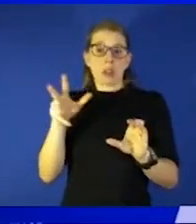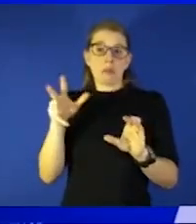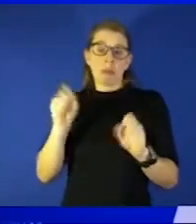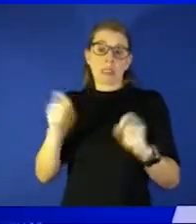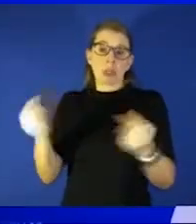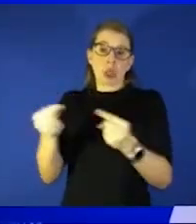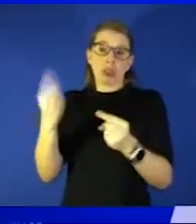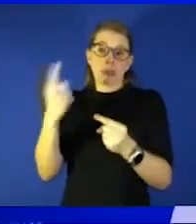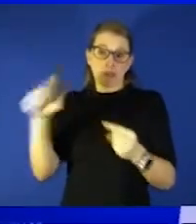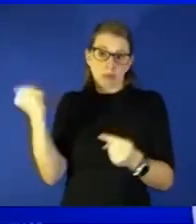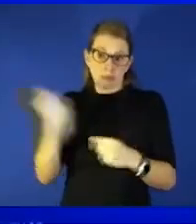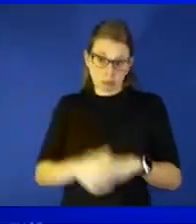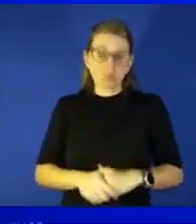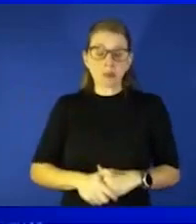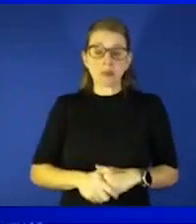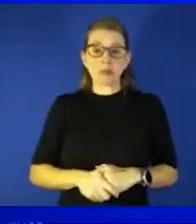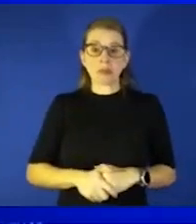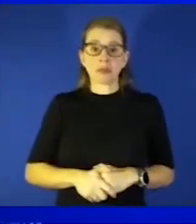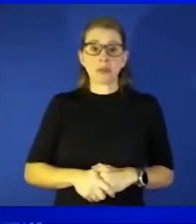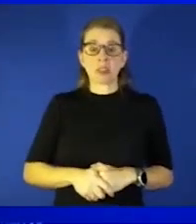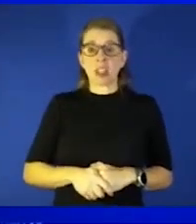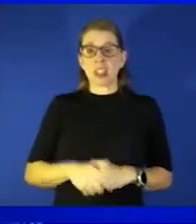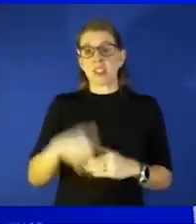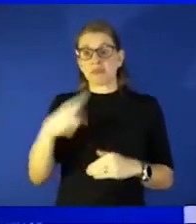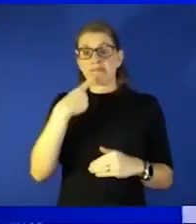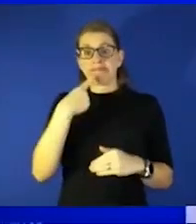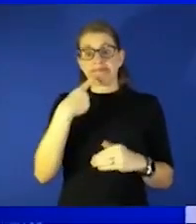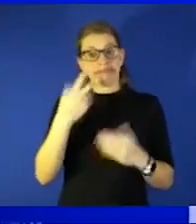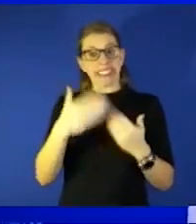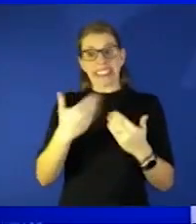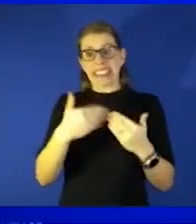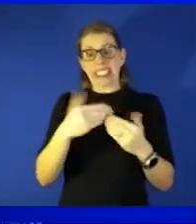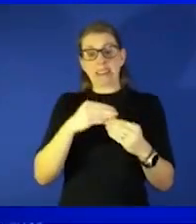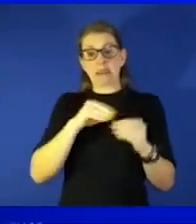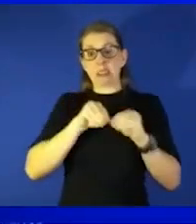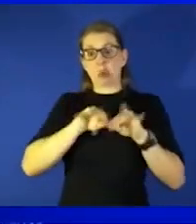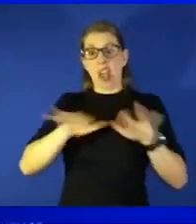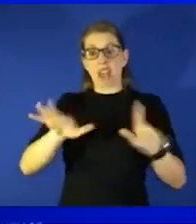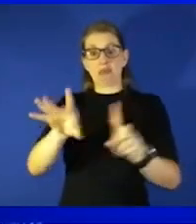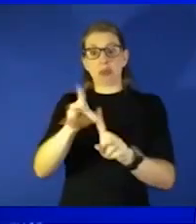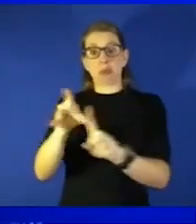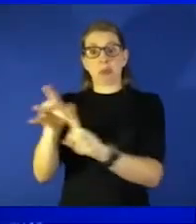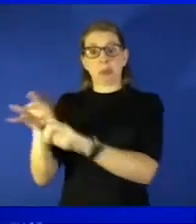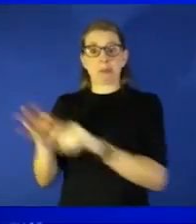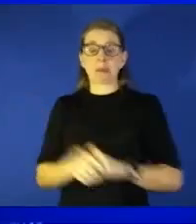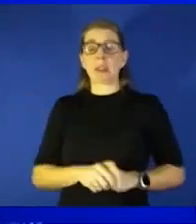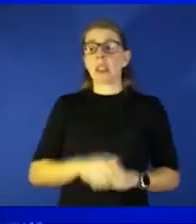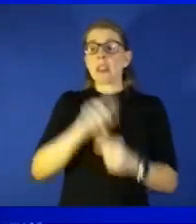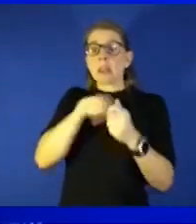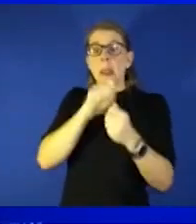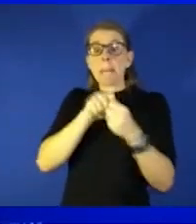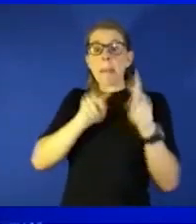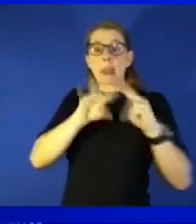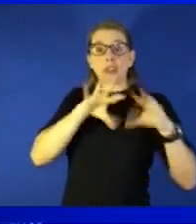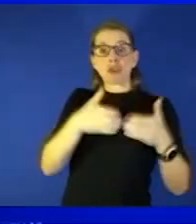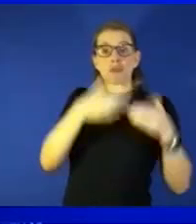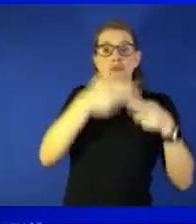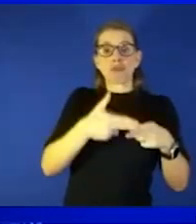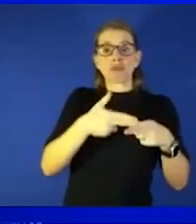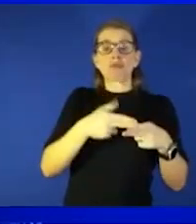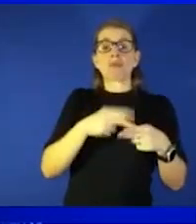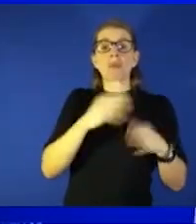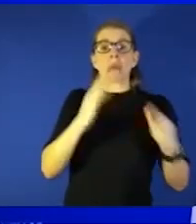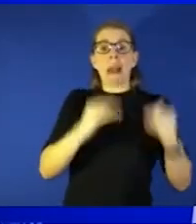of what you were talking about how transmissible it is and we know that there are continue to be certain populations that are just high risk for severe disease